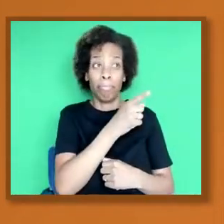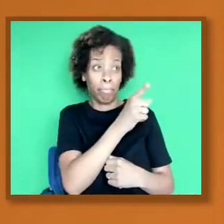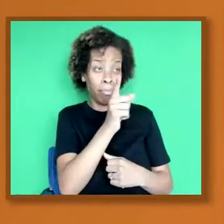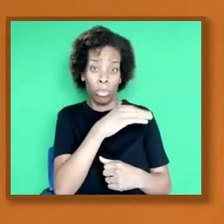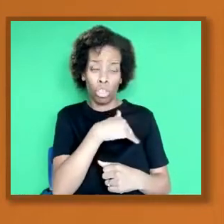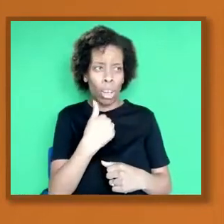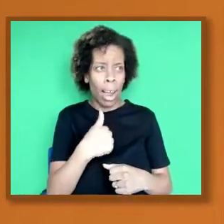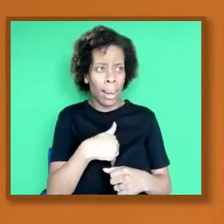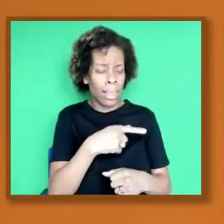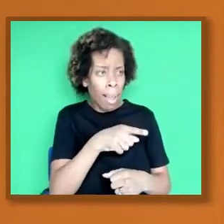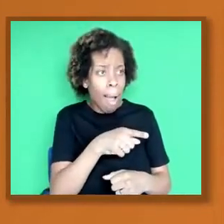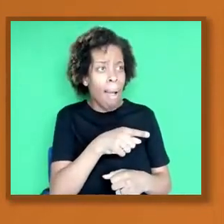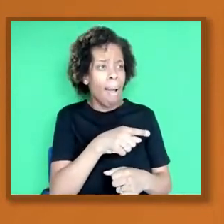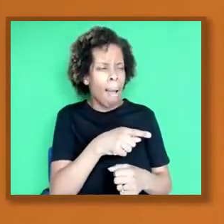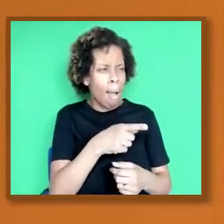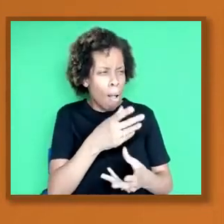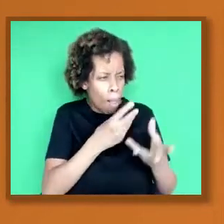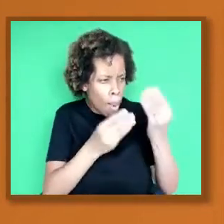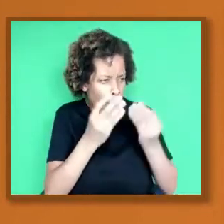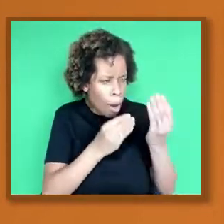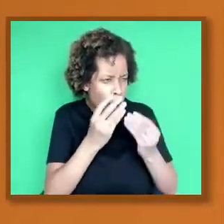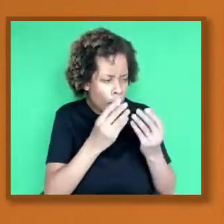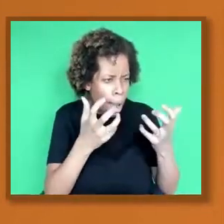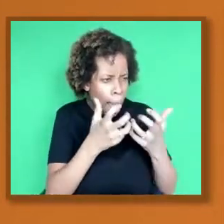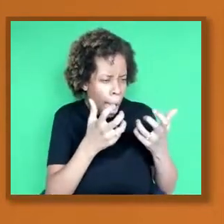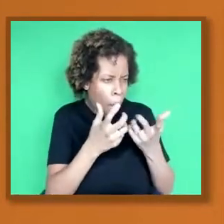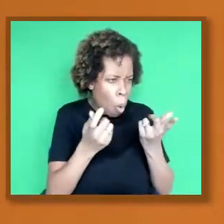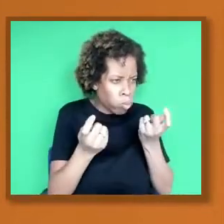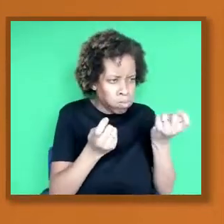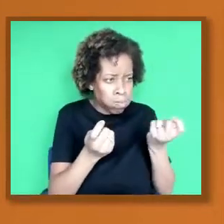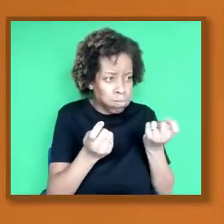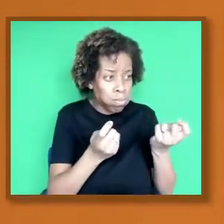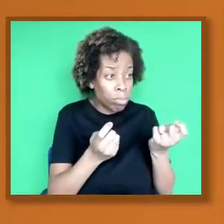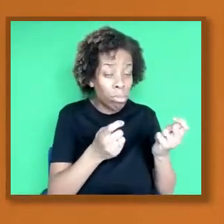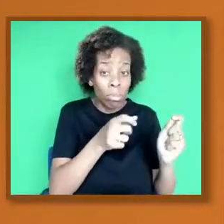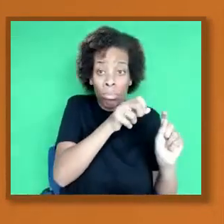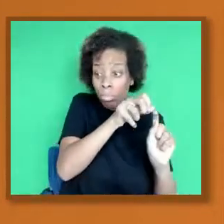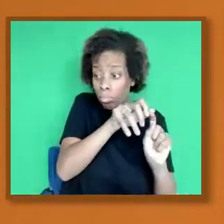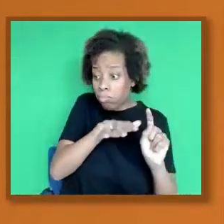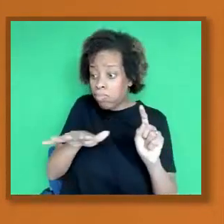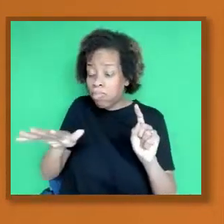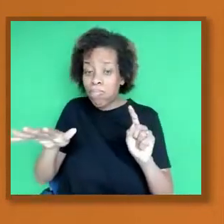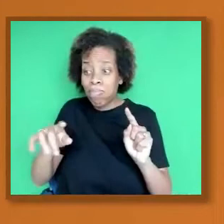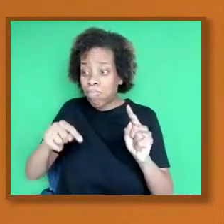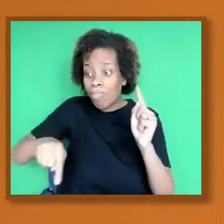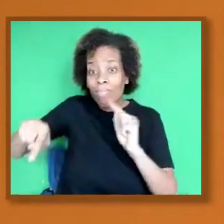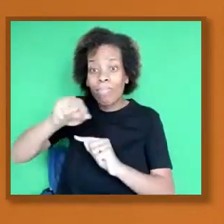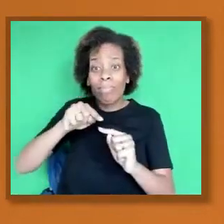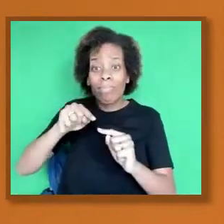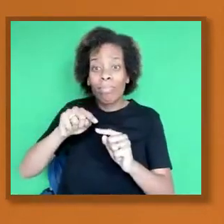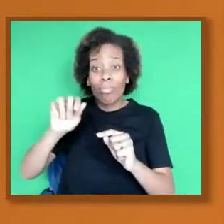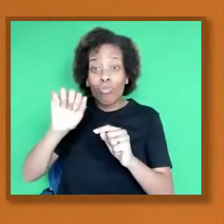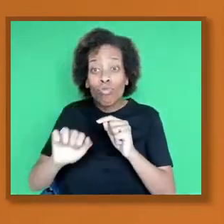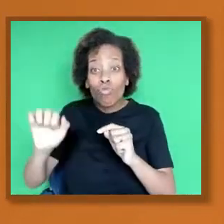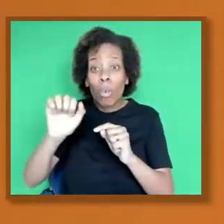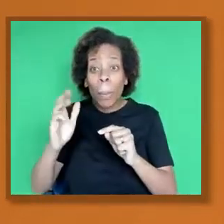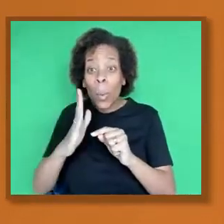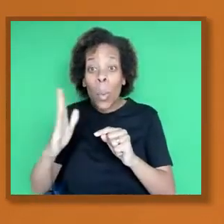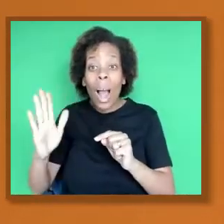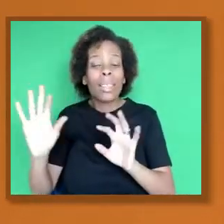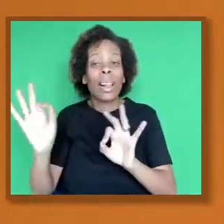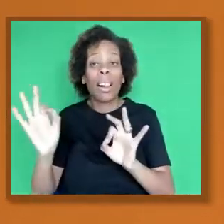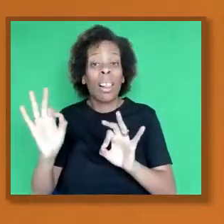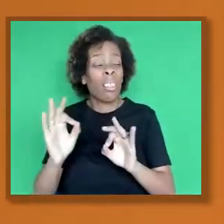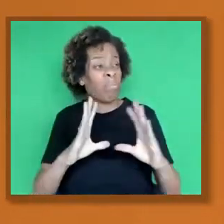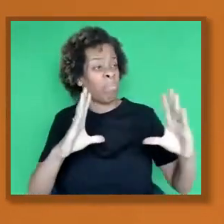across to the Europe and to the West. It just predominantly stayed in the Chinese and Asian continents,